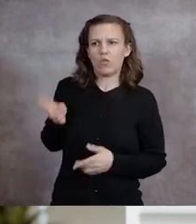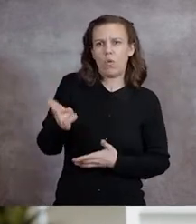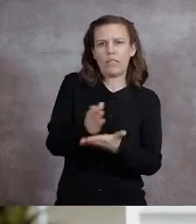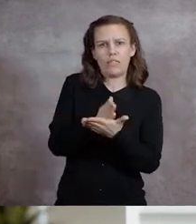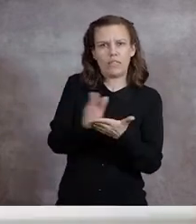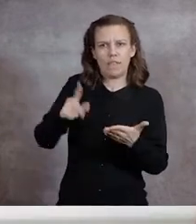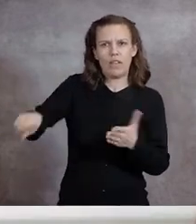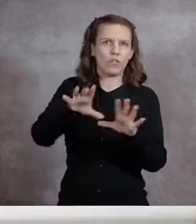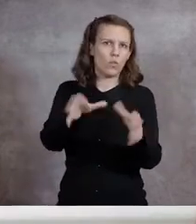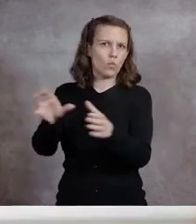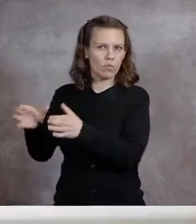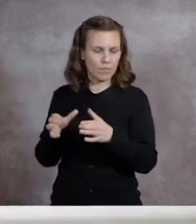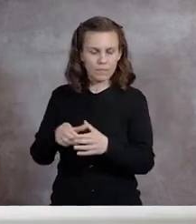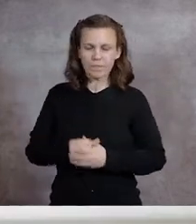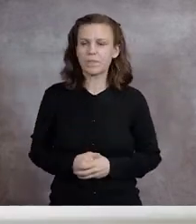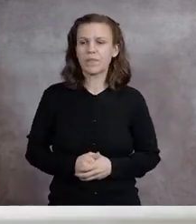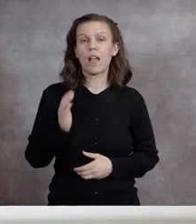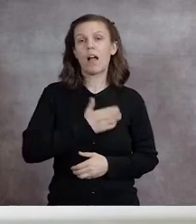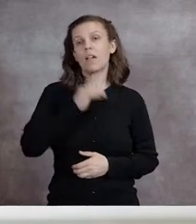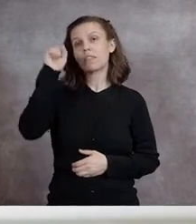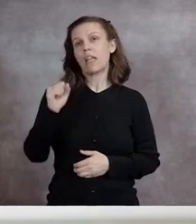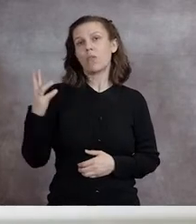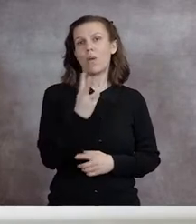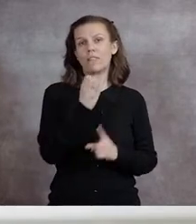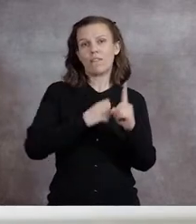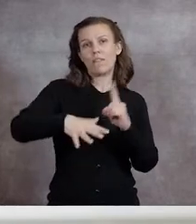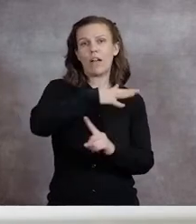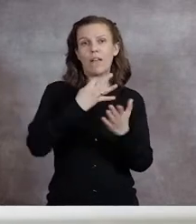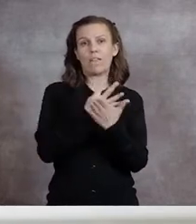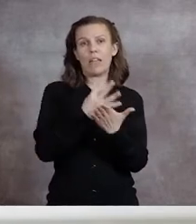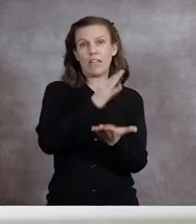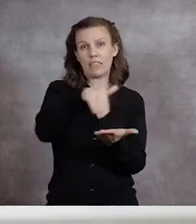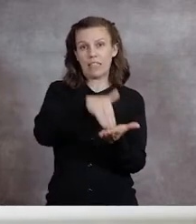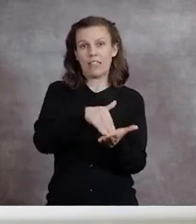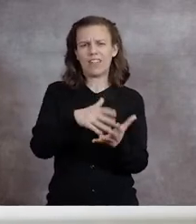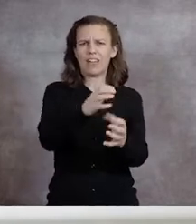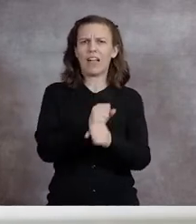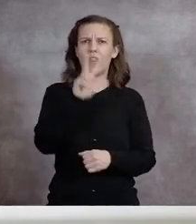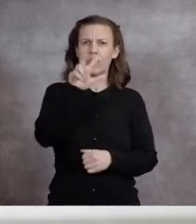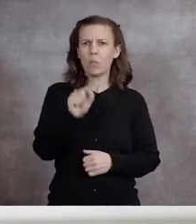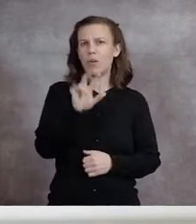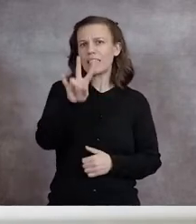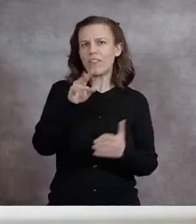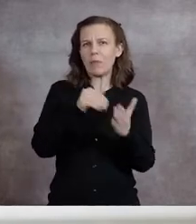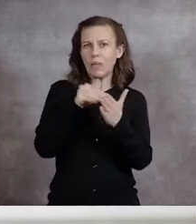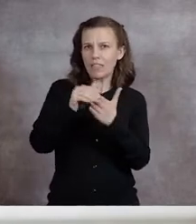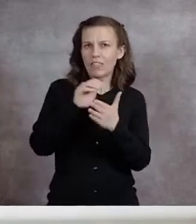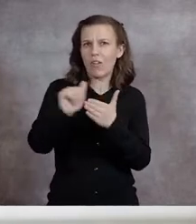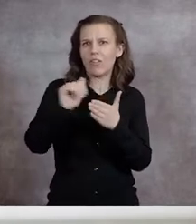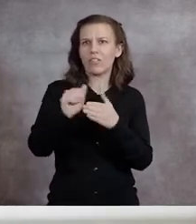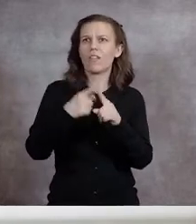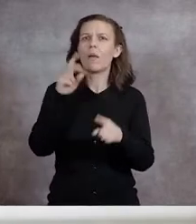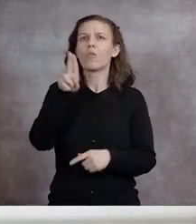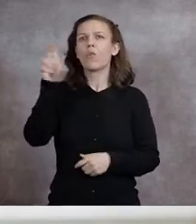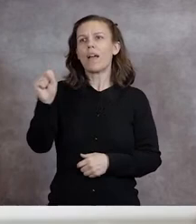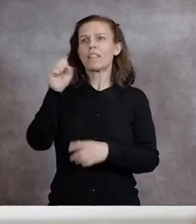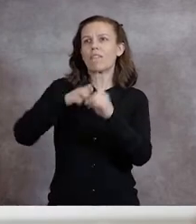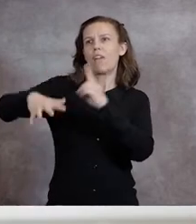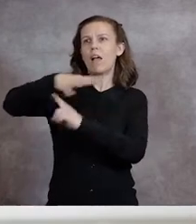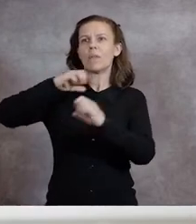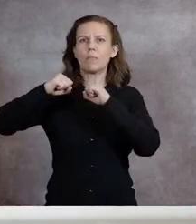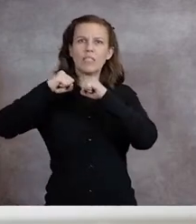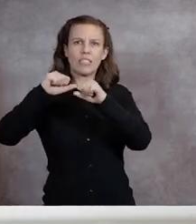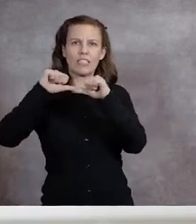groups. Our Southwest Environment Finance Center received 3.7 million from the U.S. Environmental